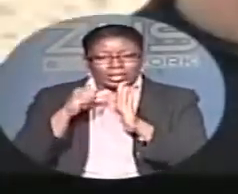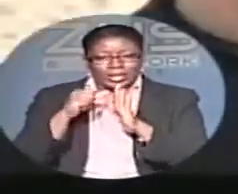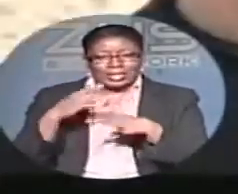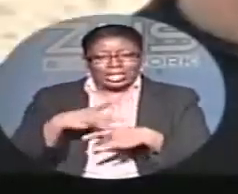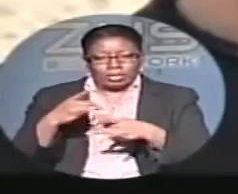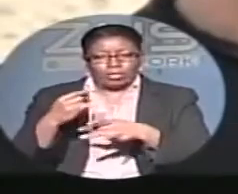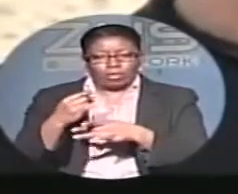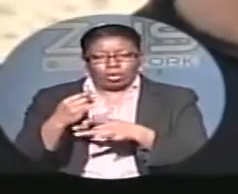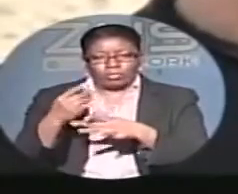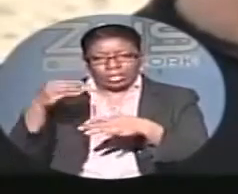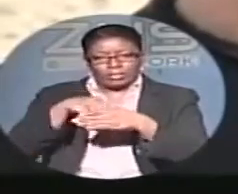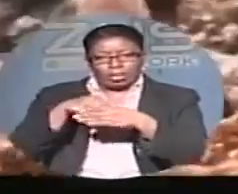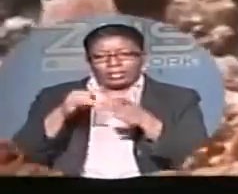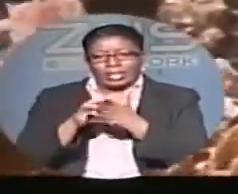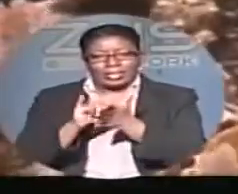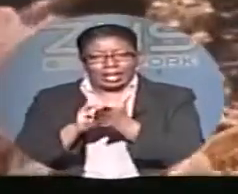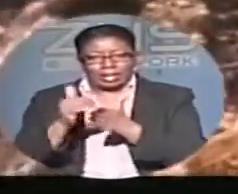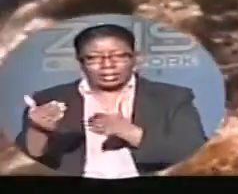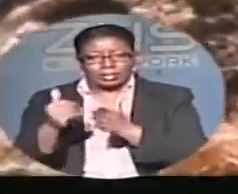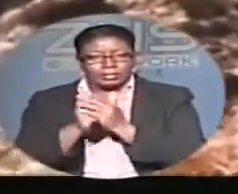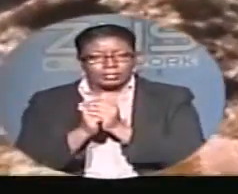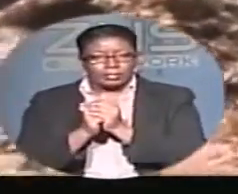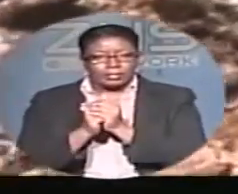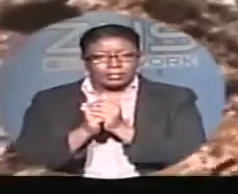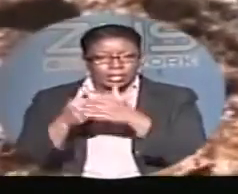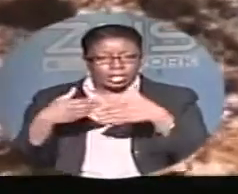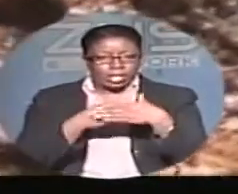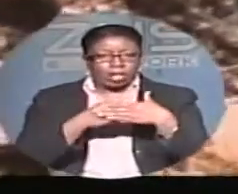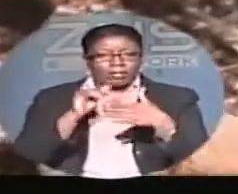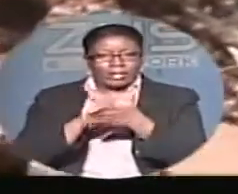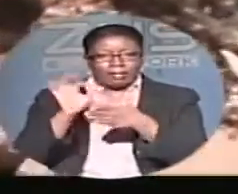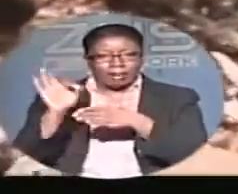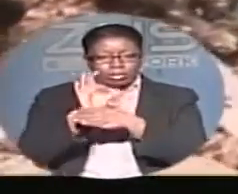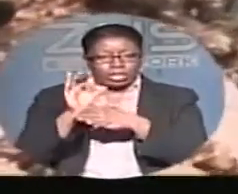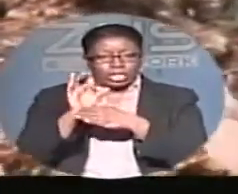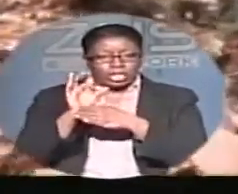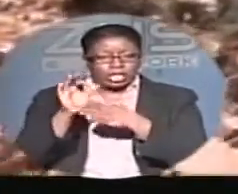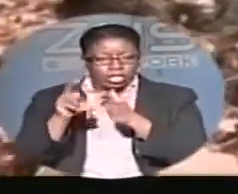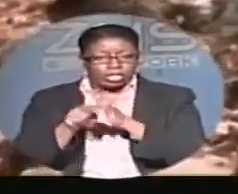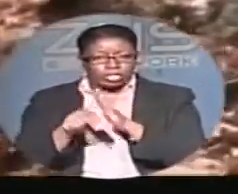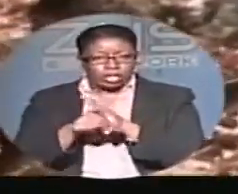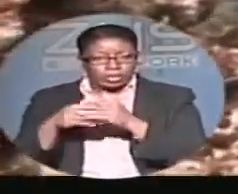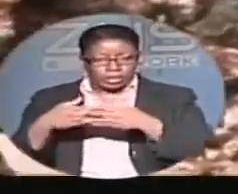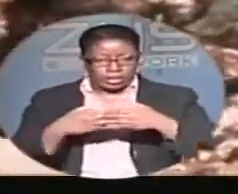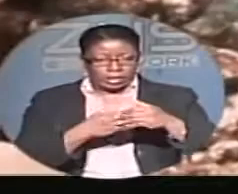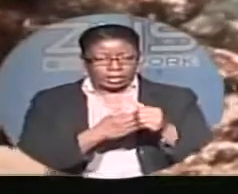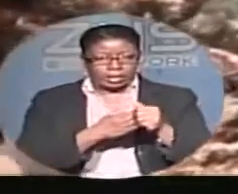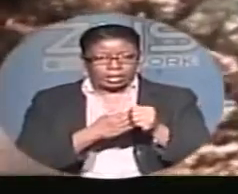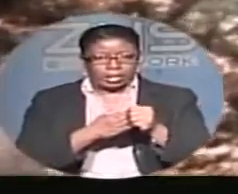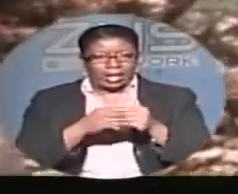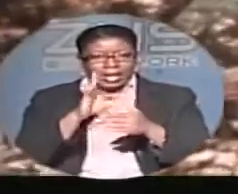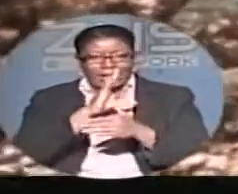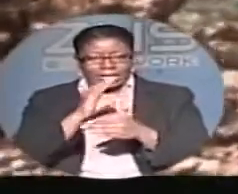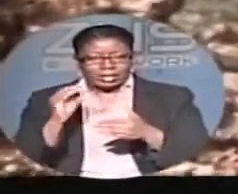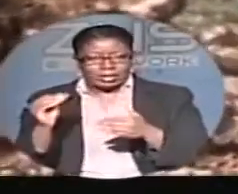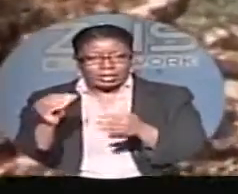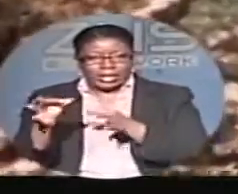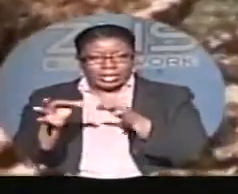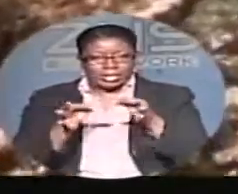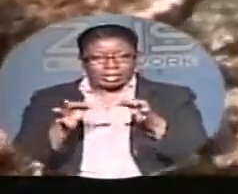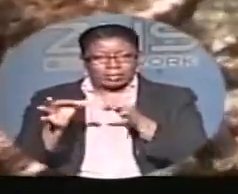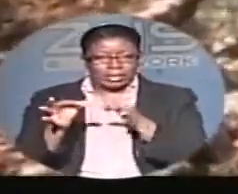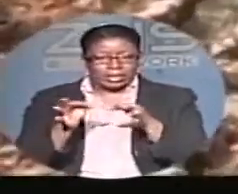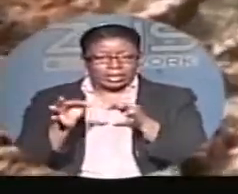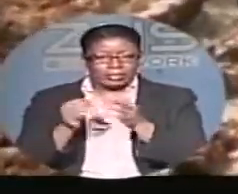Captain Philip Renald, Executive Director of the Foundation, has been leading these exhibitions and explains the importance of protecting